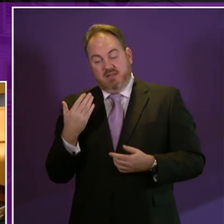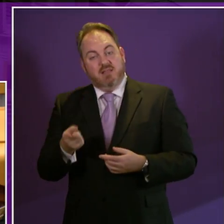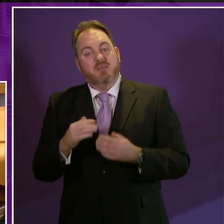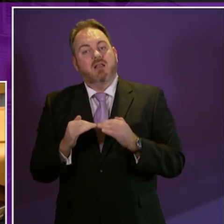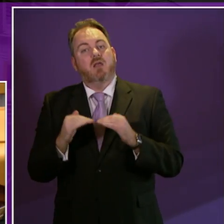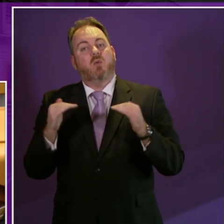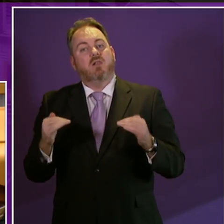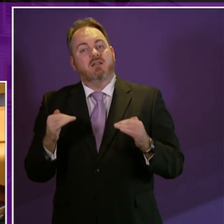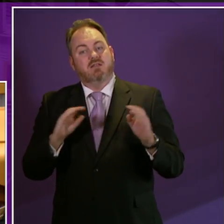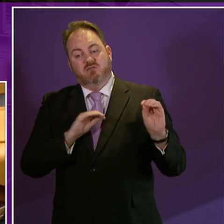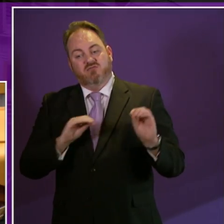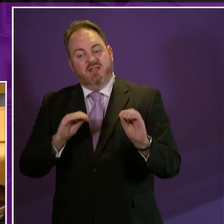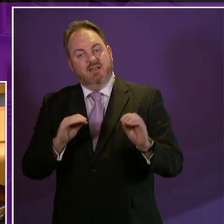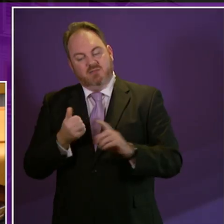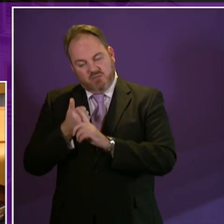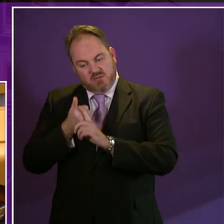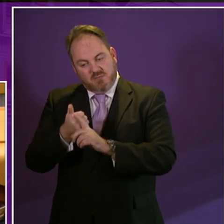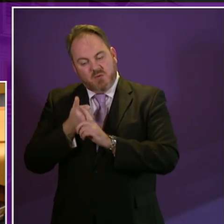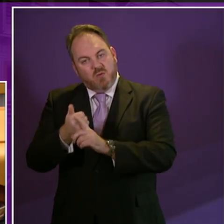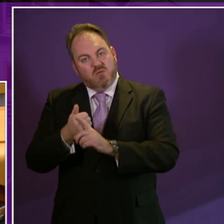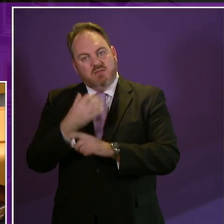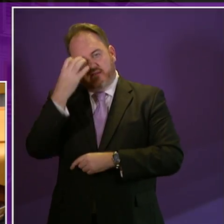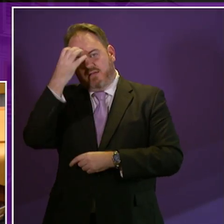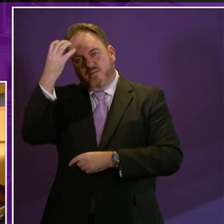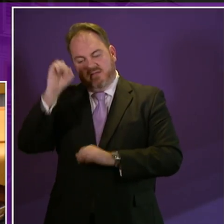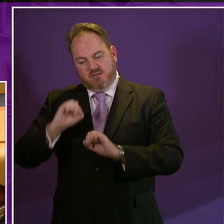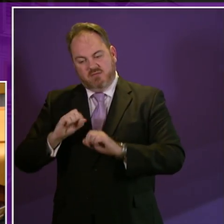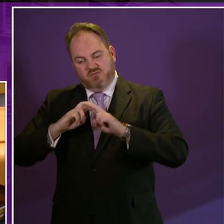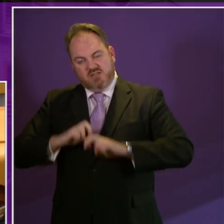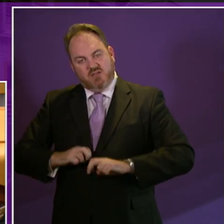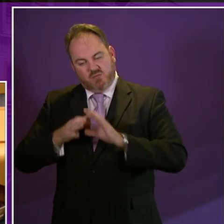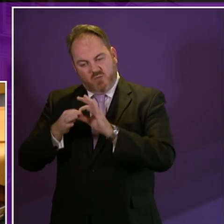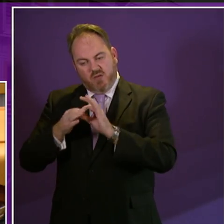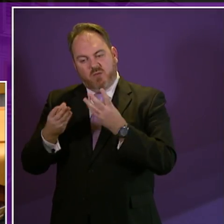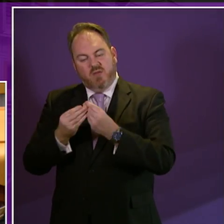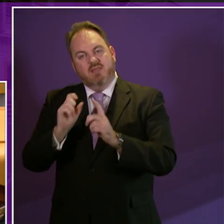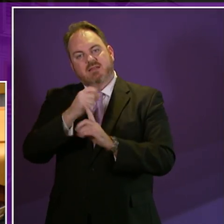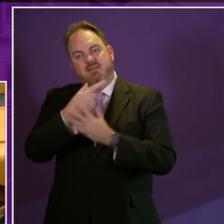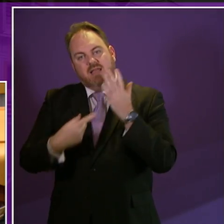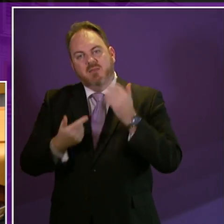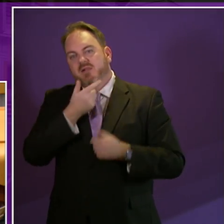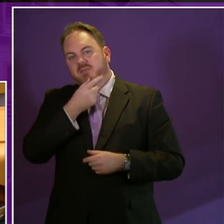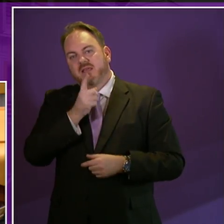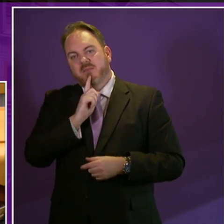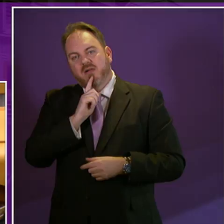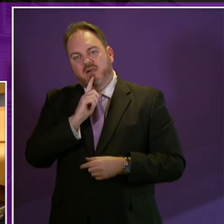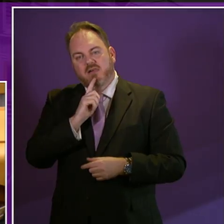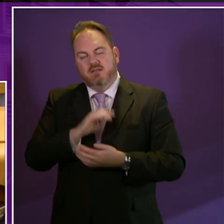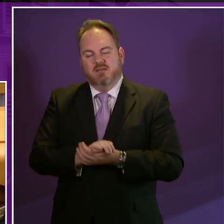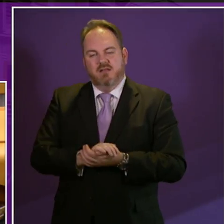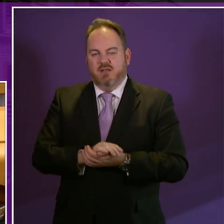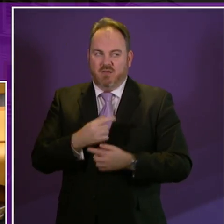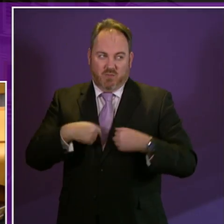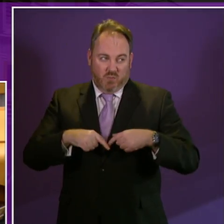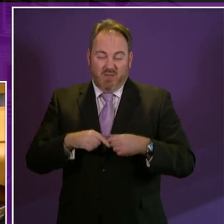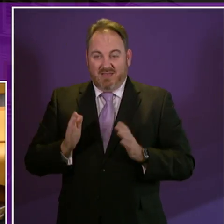MSP researchers better engage with disabled constituents. And I think we, as parties and government, have to